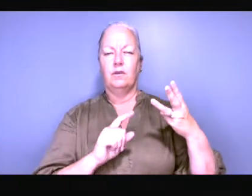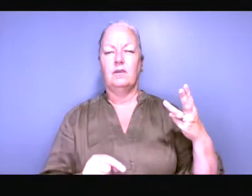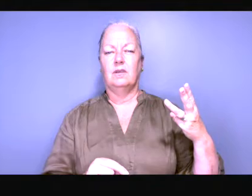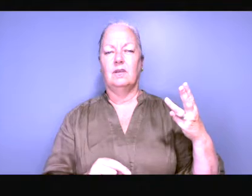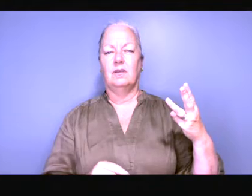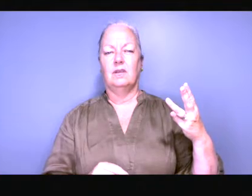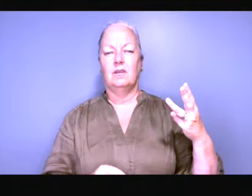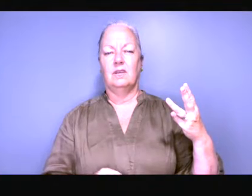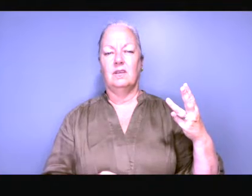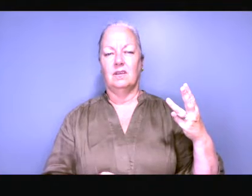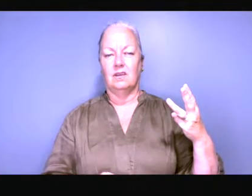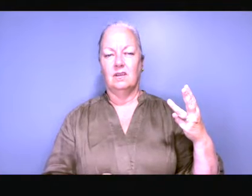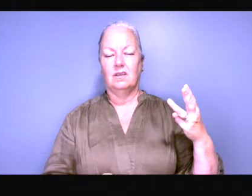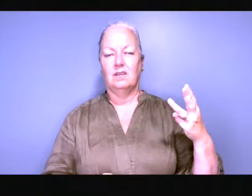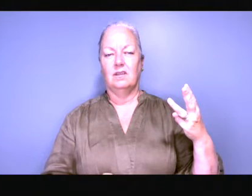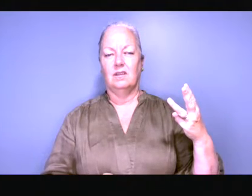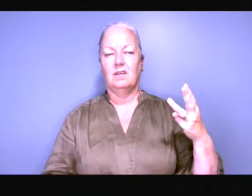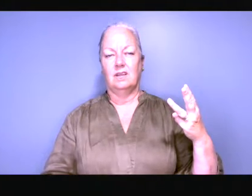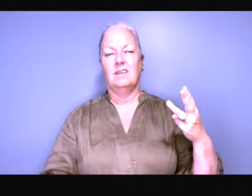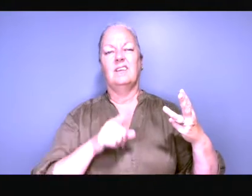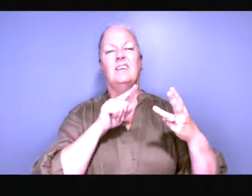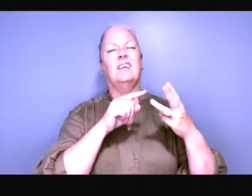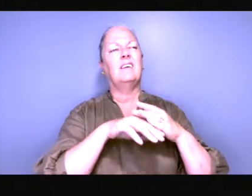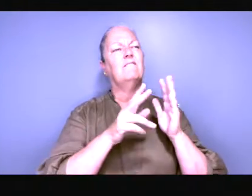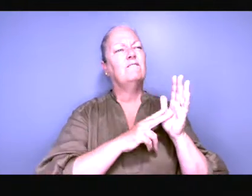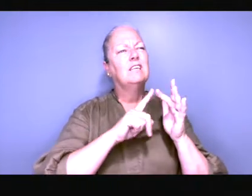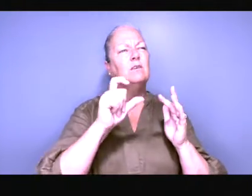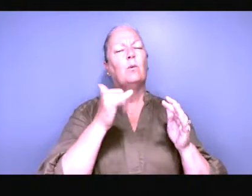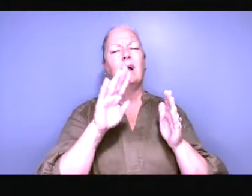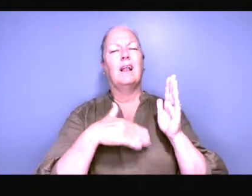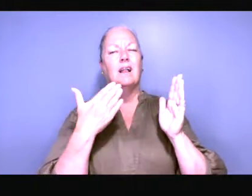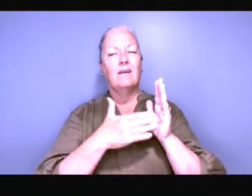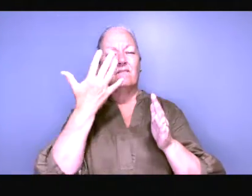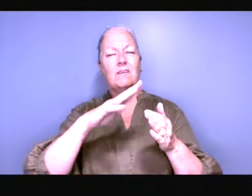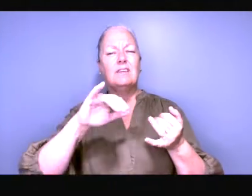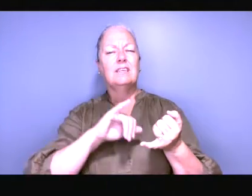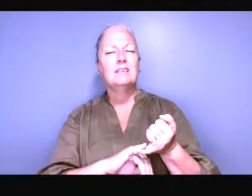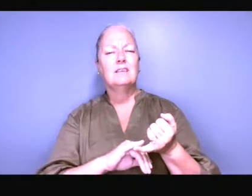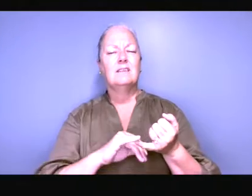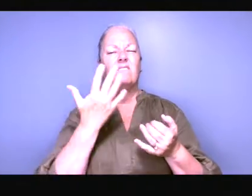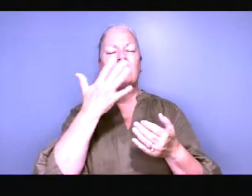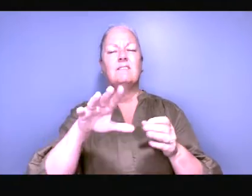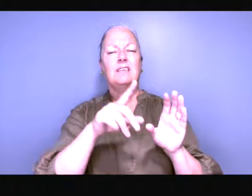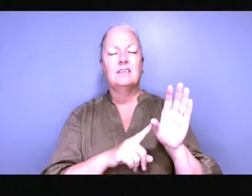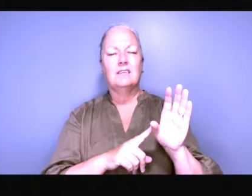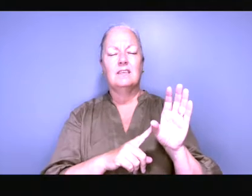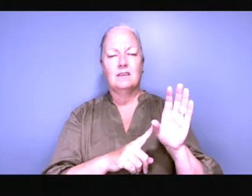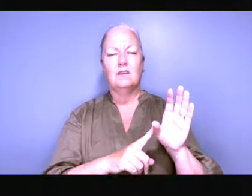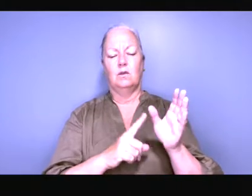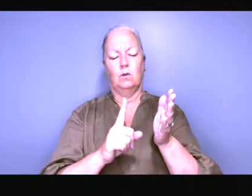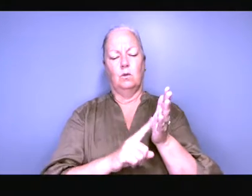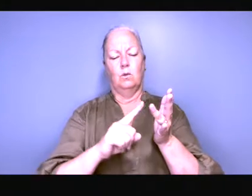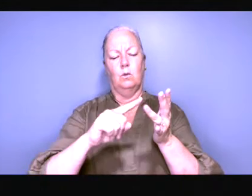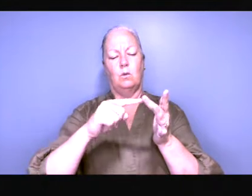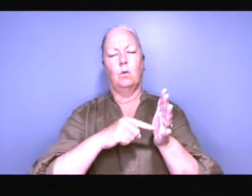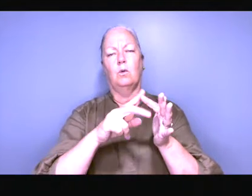we were outlaws the third one which is the one that actually caught most people at least in Victoria and at least in the last 50